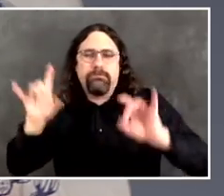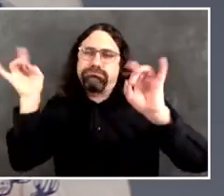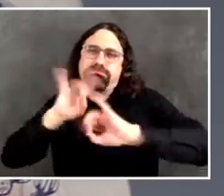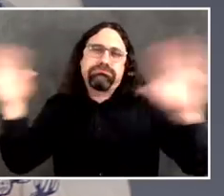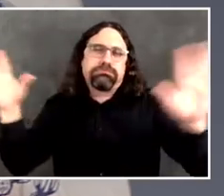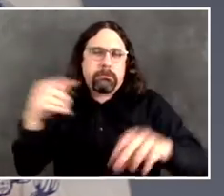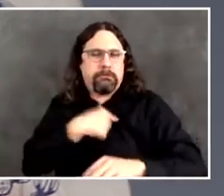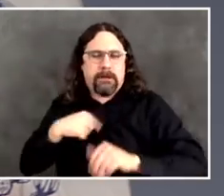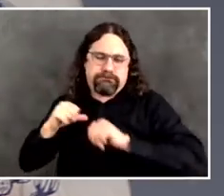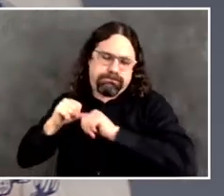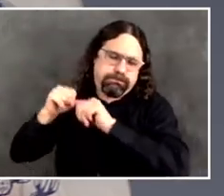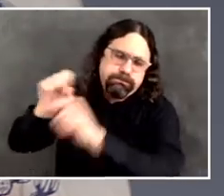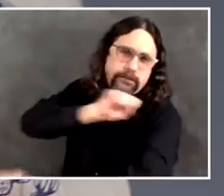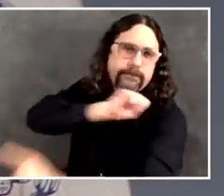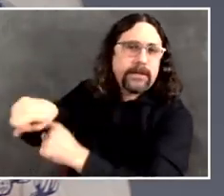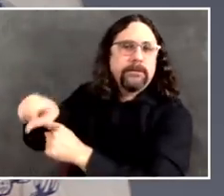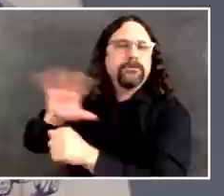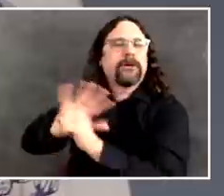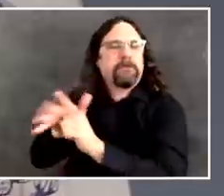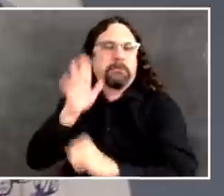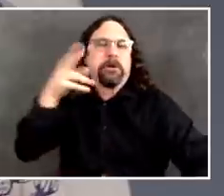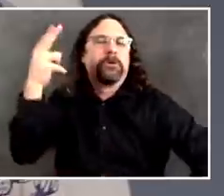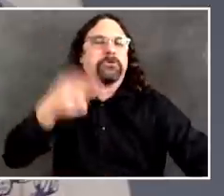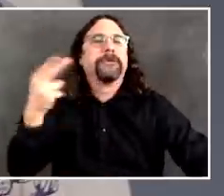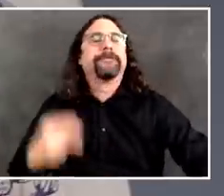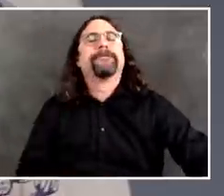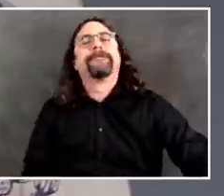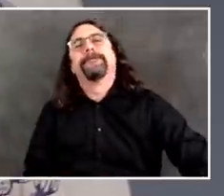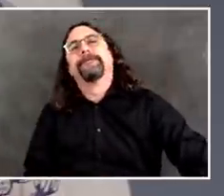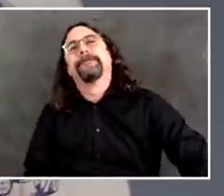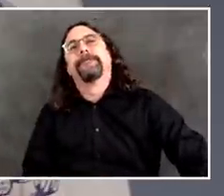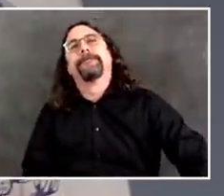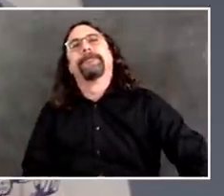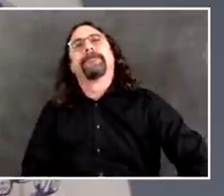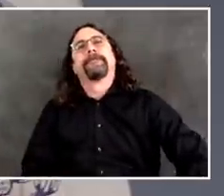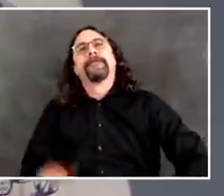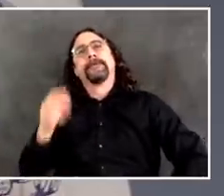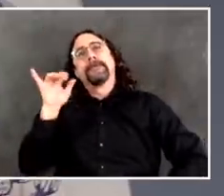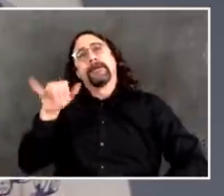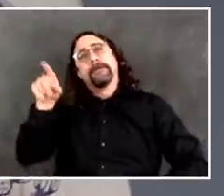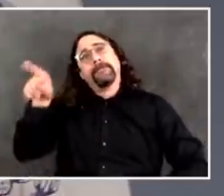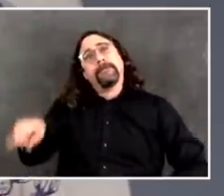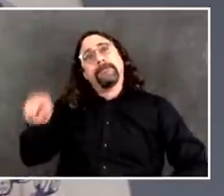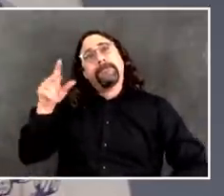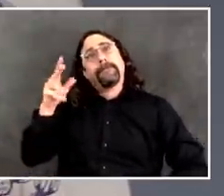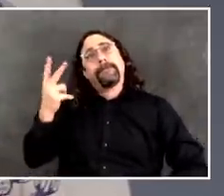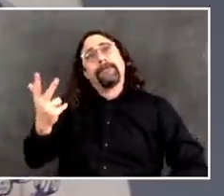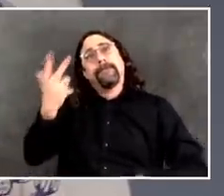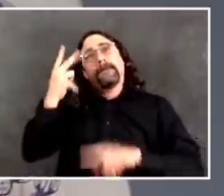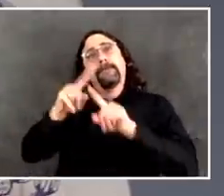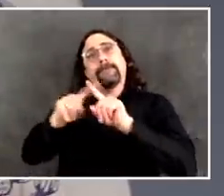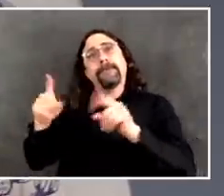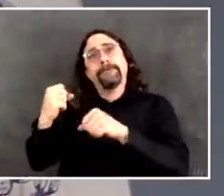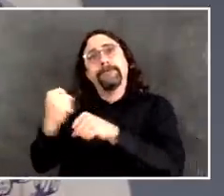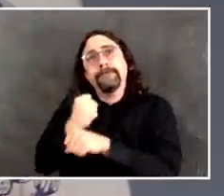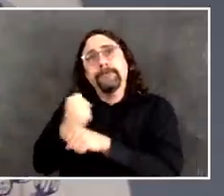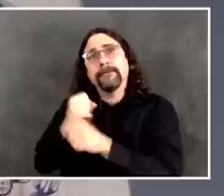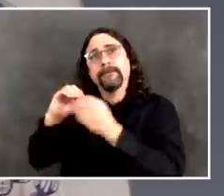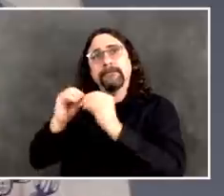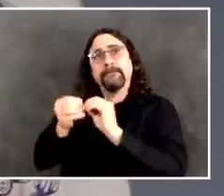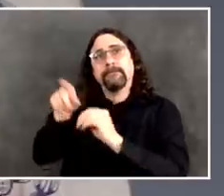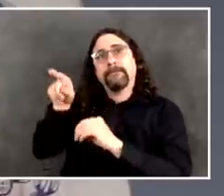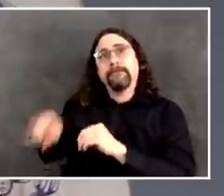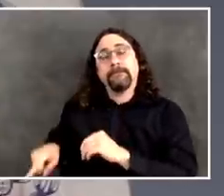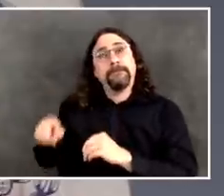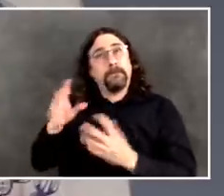power of seeing the same exact measures and then watch how they vary day by day so you're part of this all of us